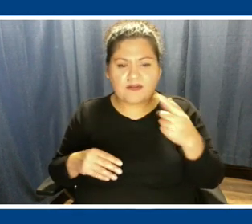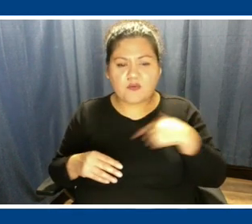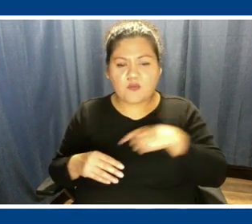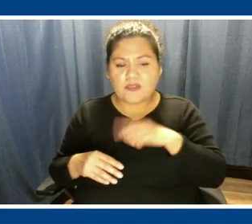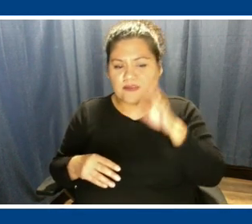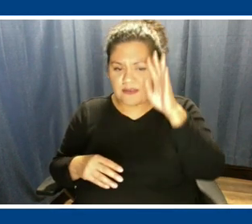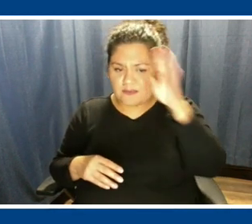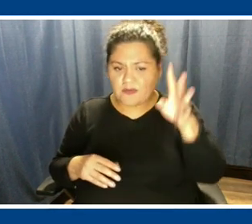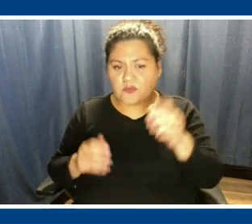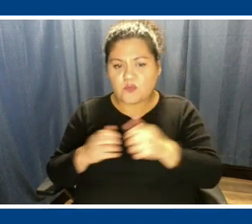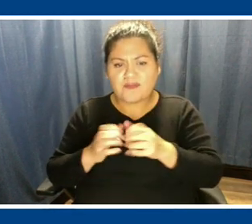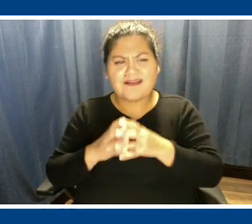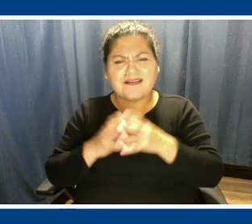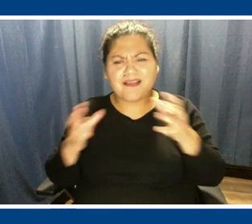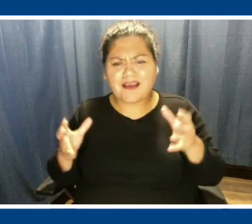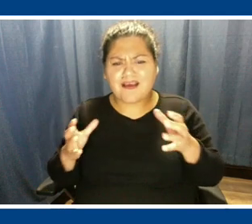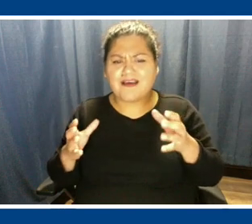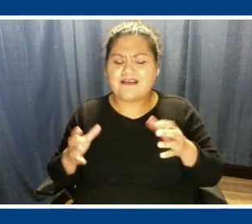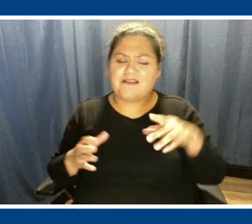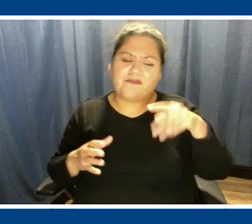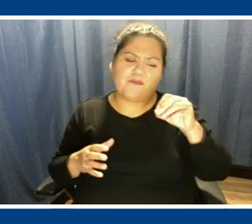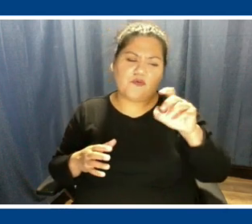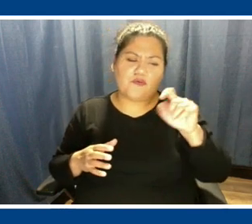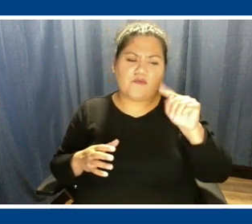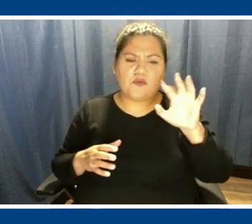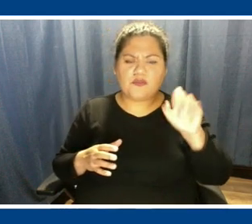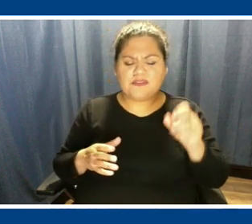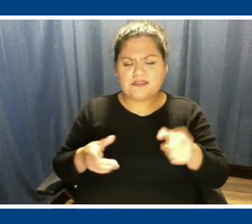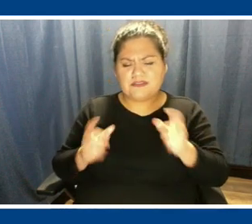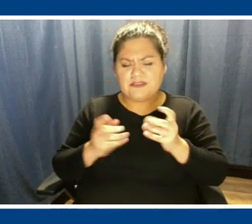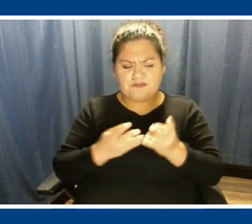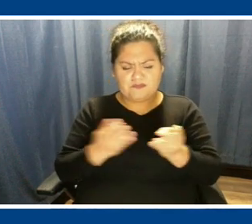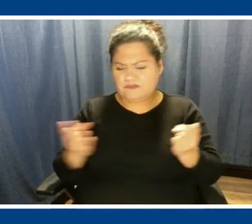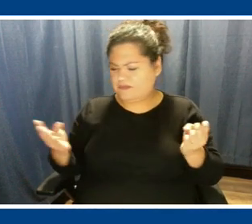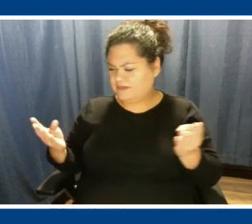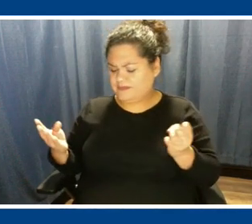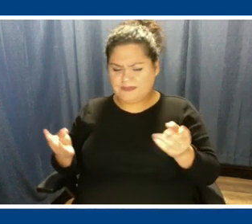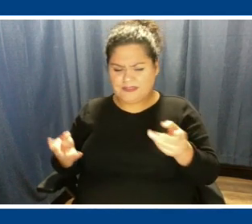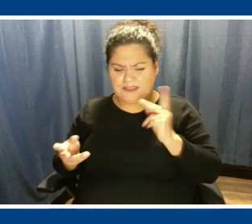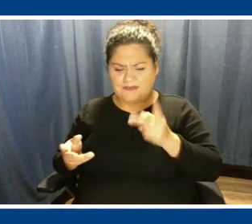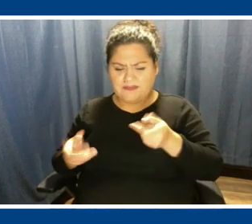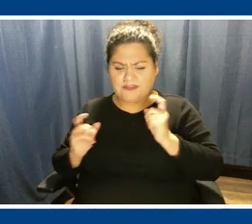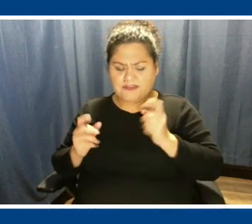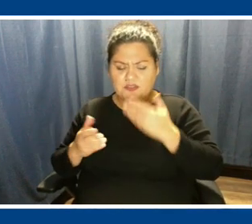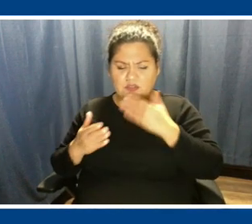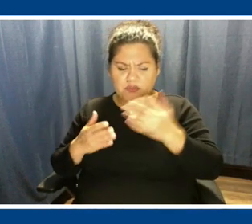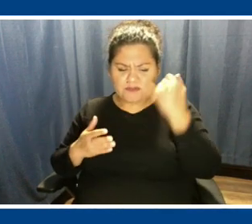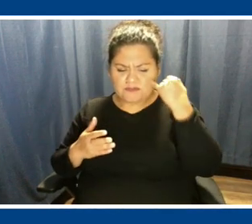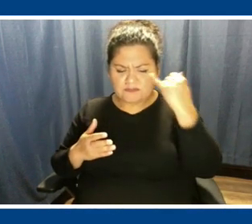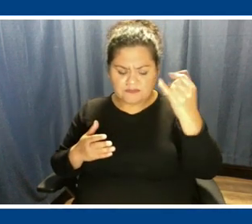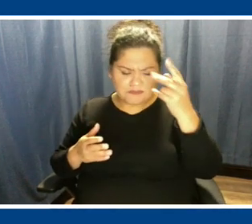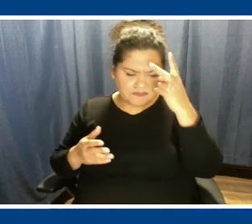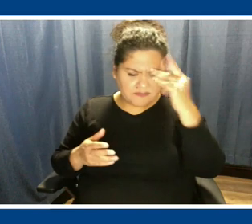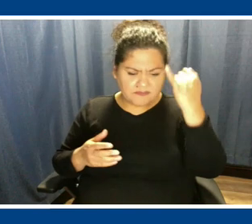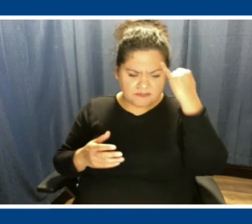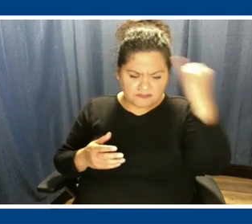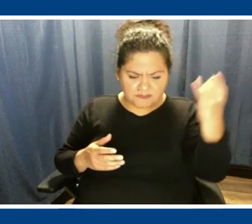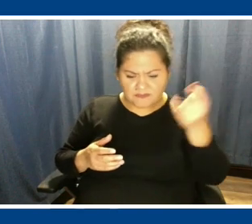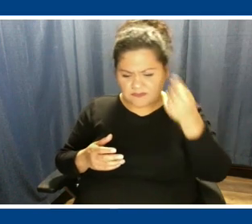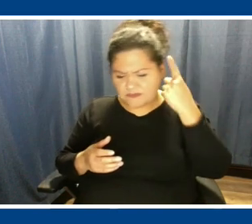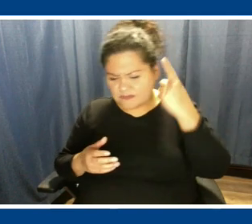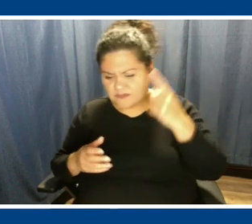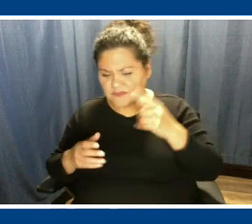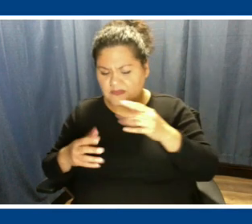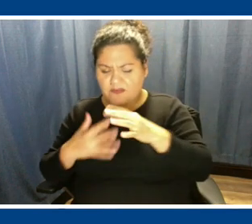lot of portfolios to give us a really good view of opportunities, options we have out there.